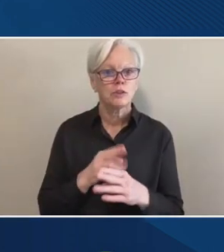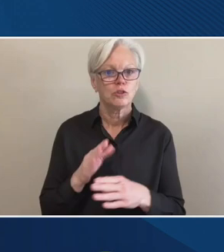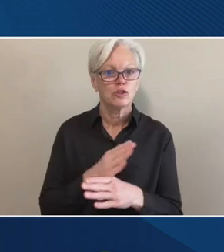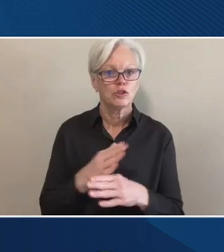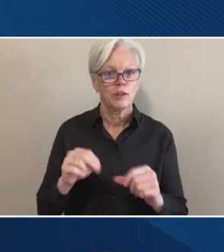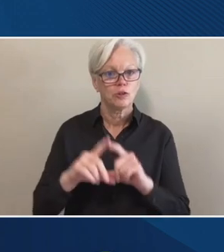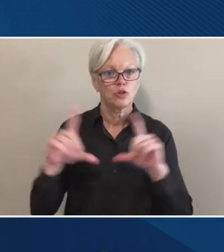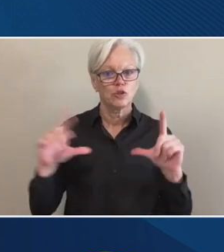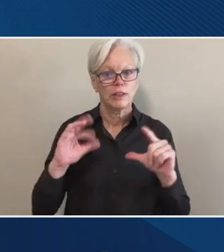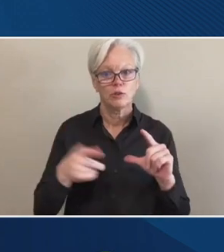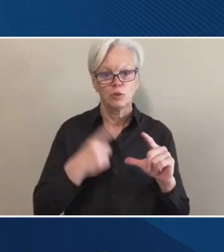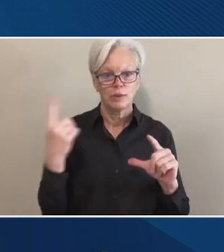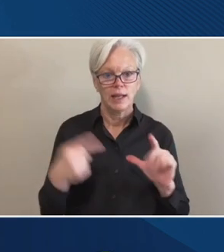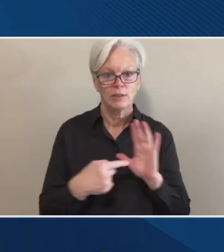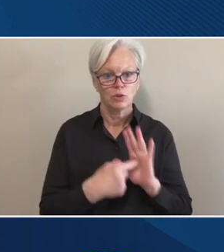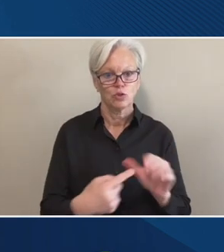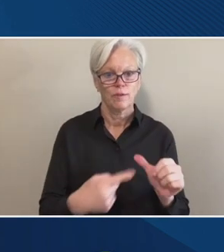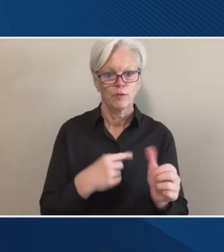of the issue paper.